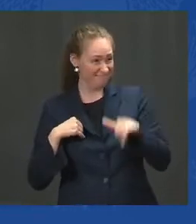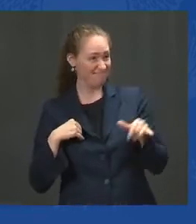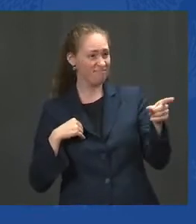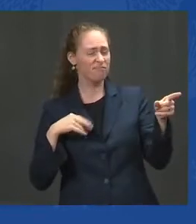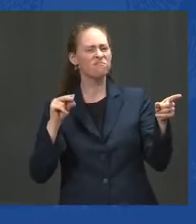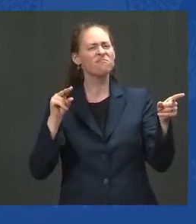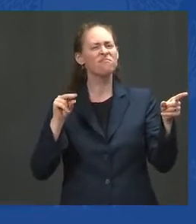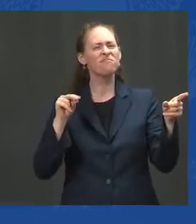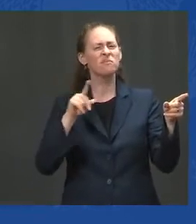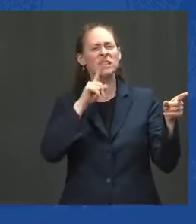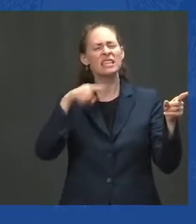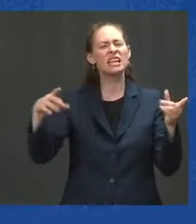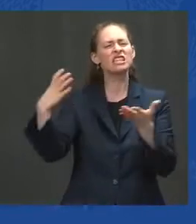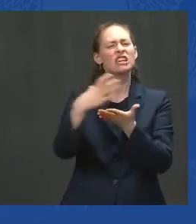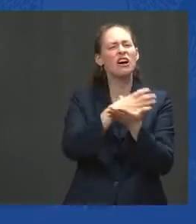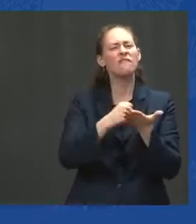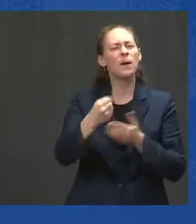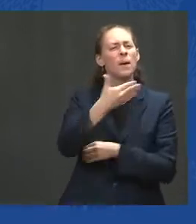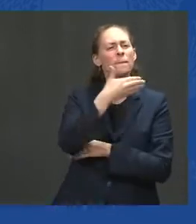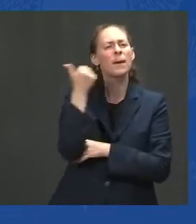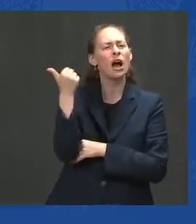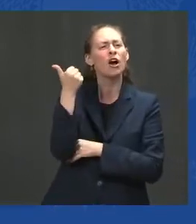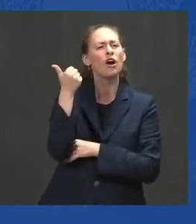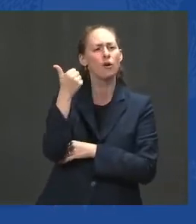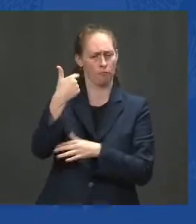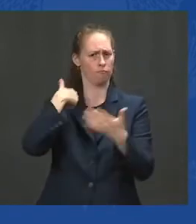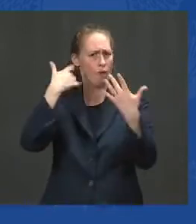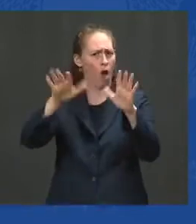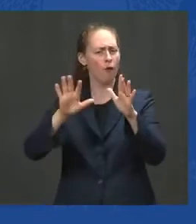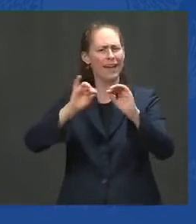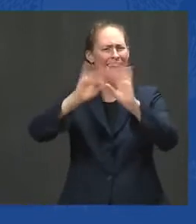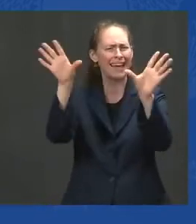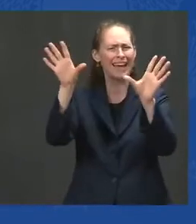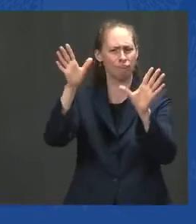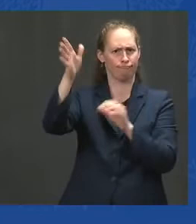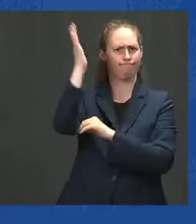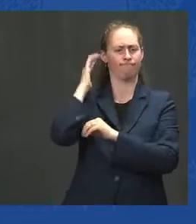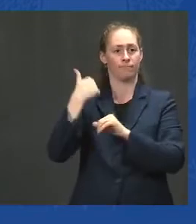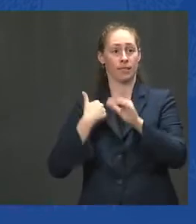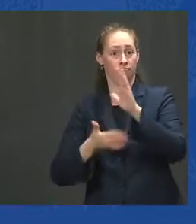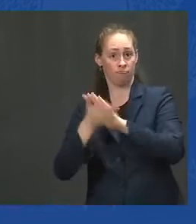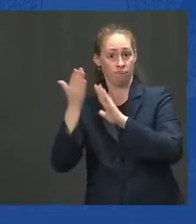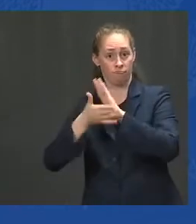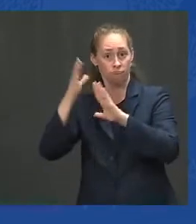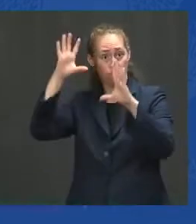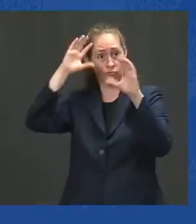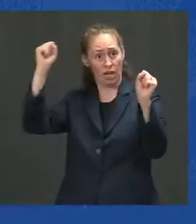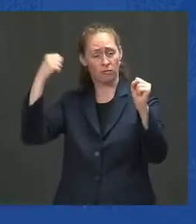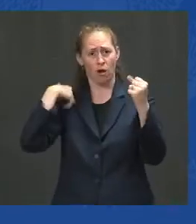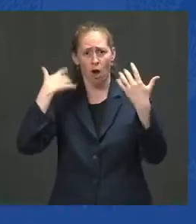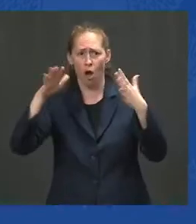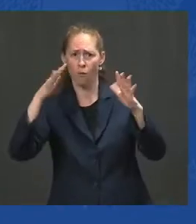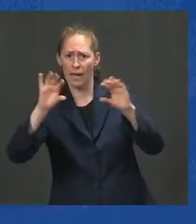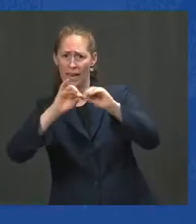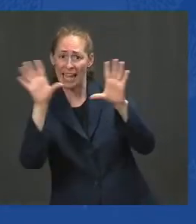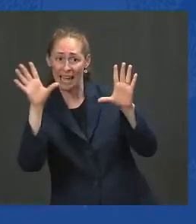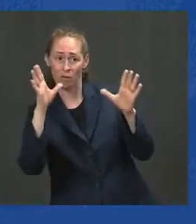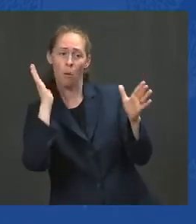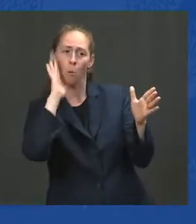to the American people when I ran for President that I would bring America's military involvement in Afghanistan to an end.